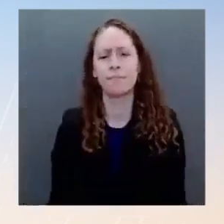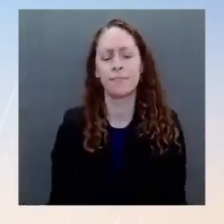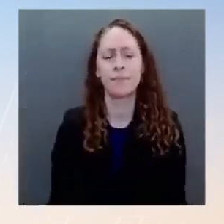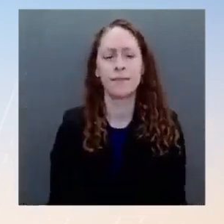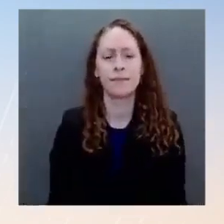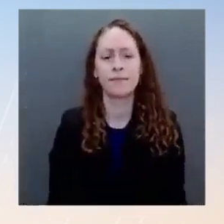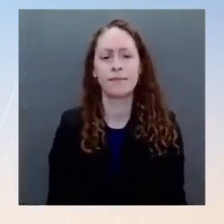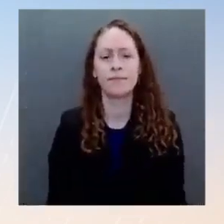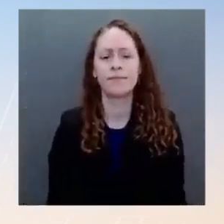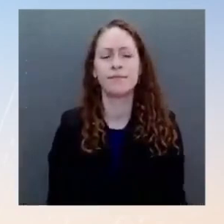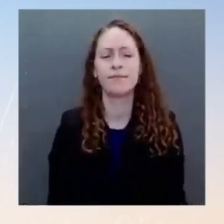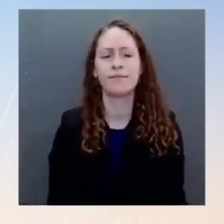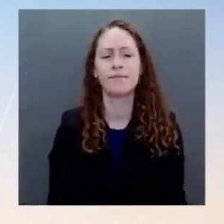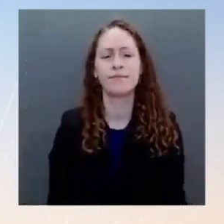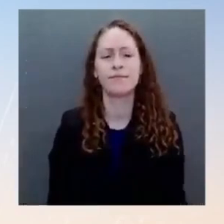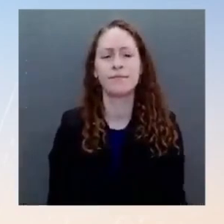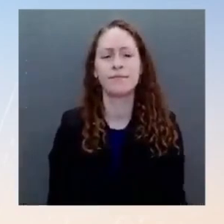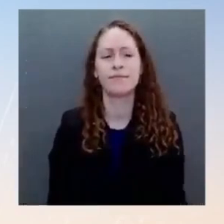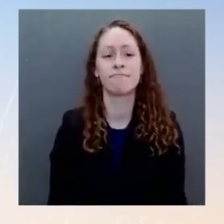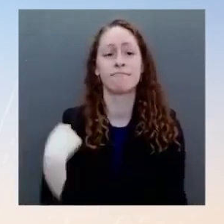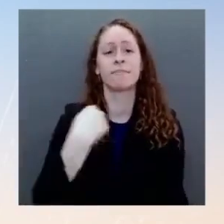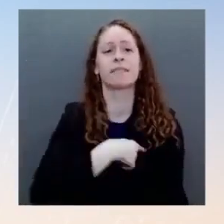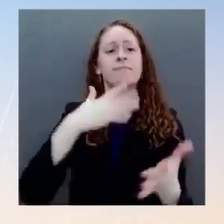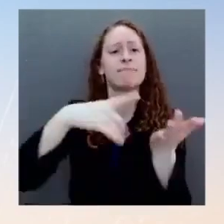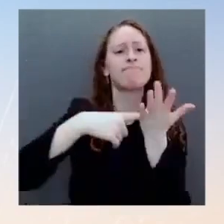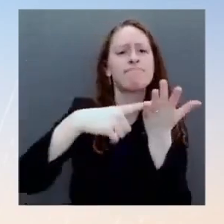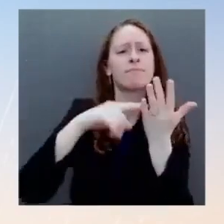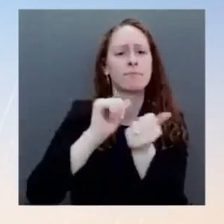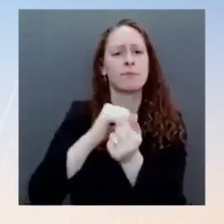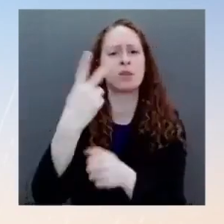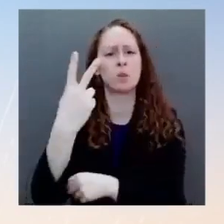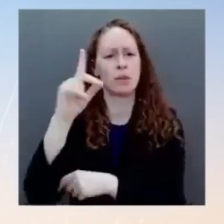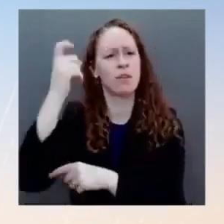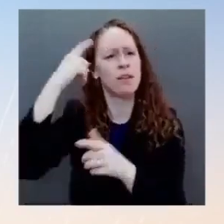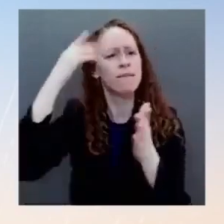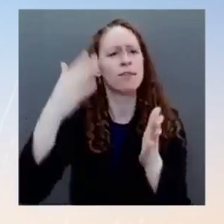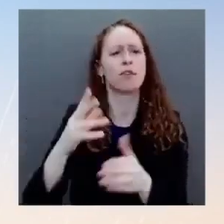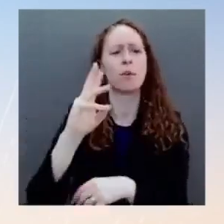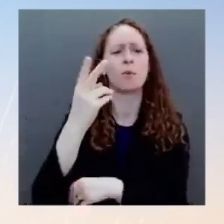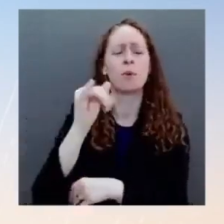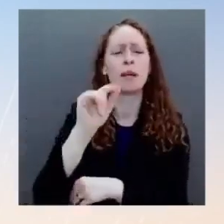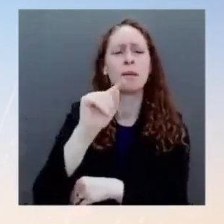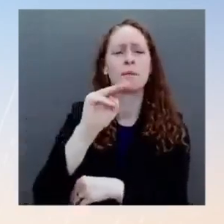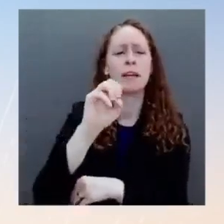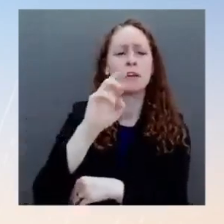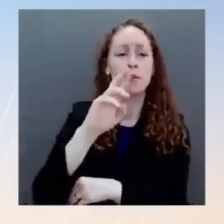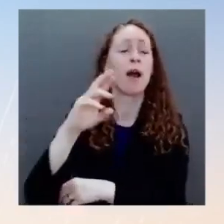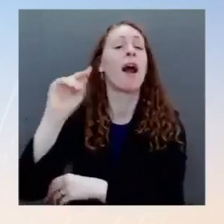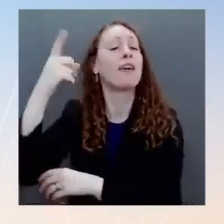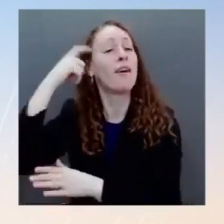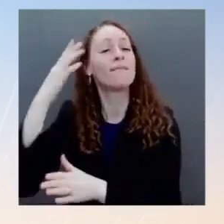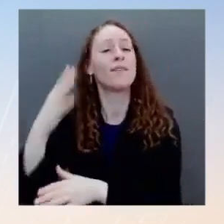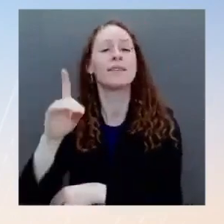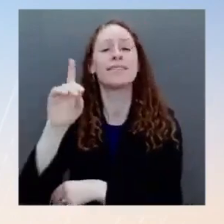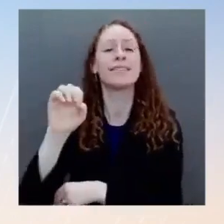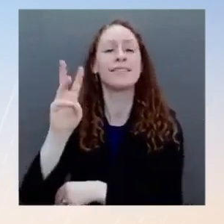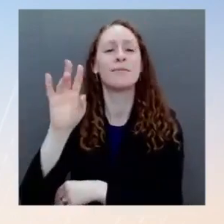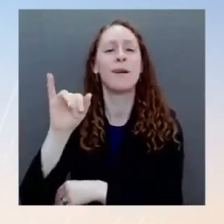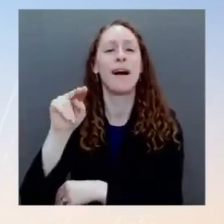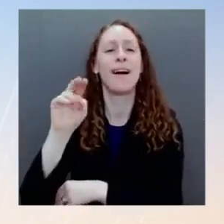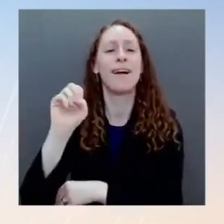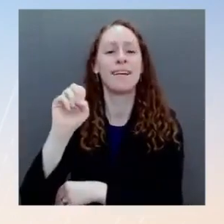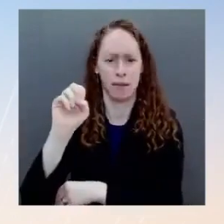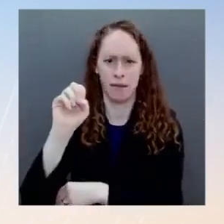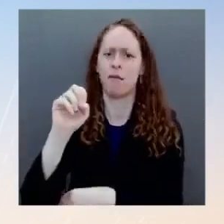more clinical capacity, are a morale boost to the doctors, the nurses, and the support staff in the hospitals that they're working